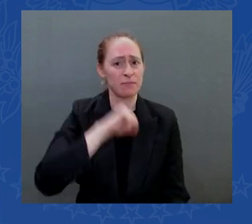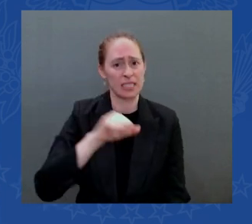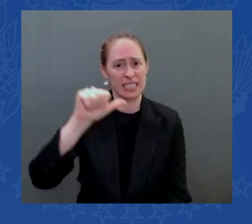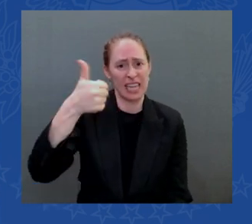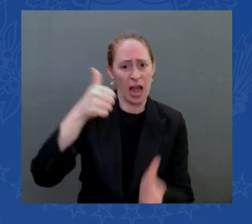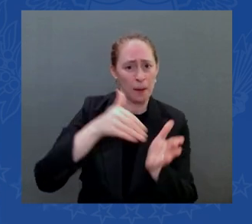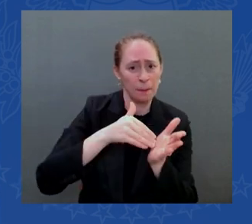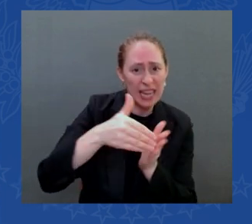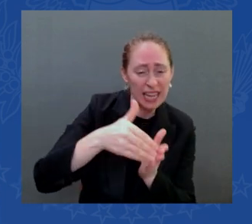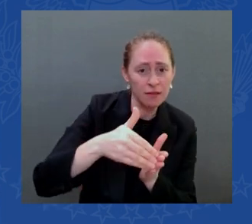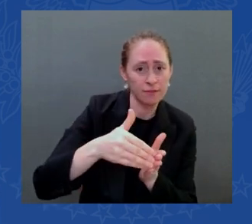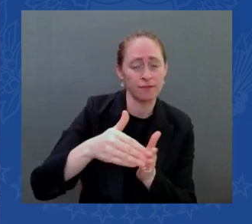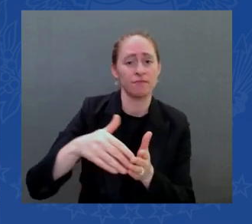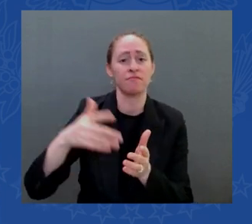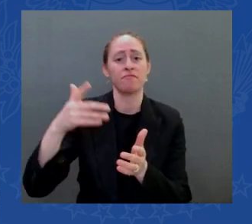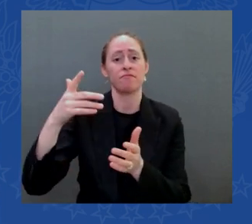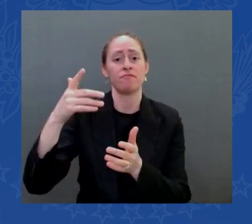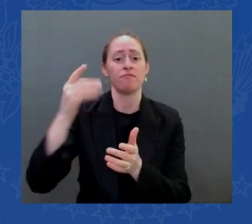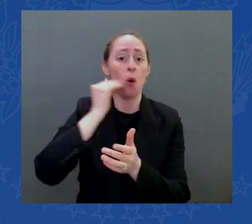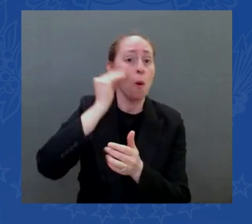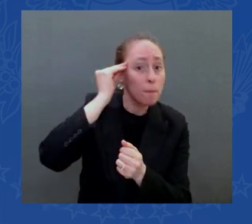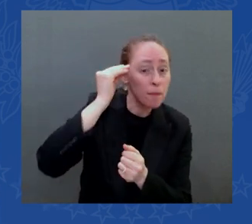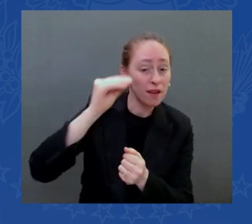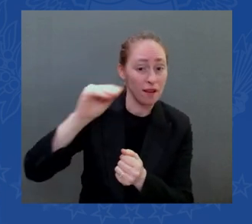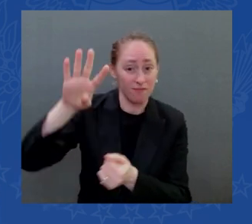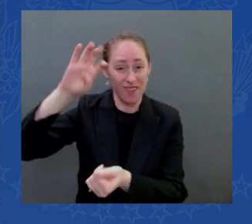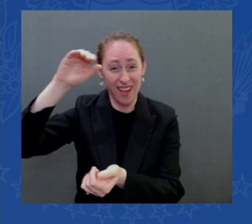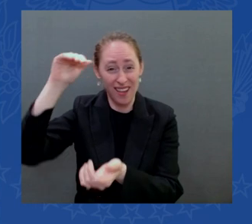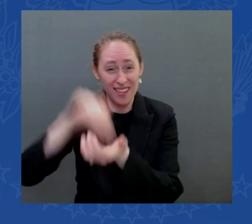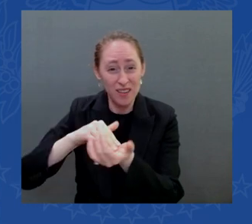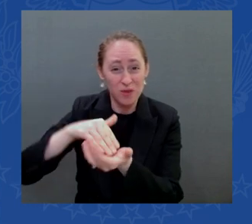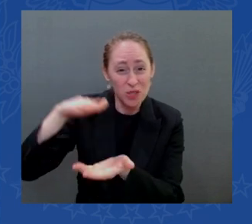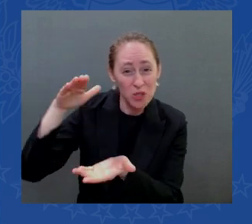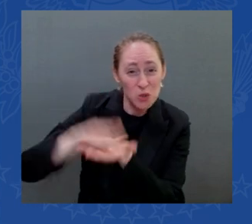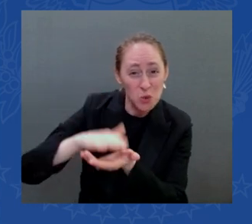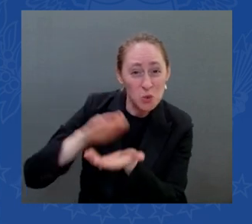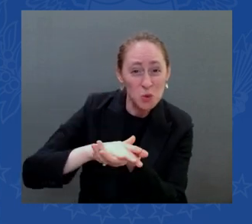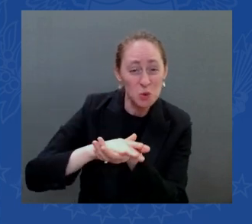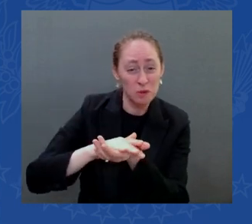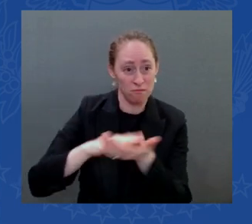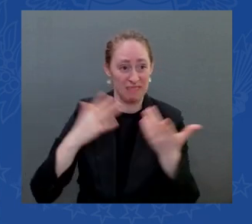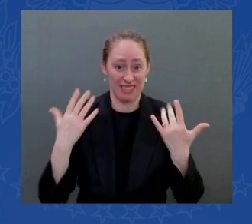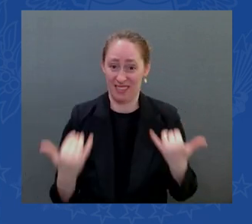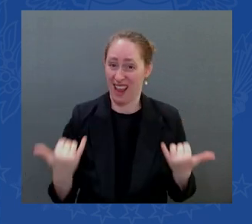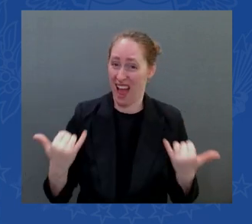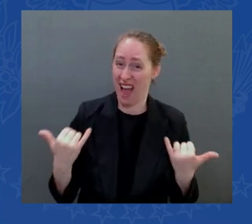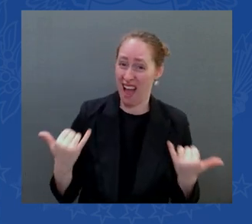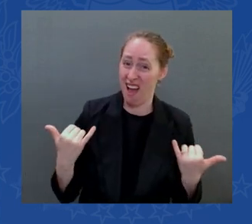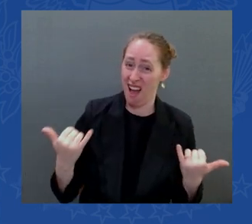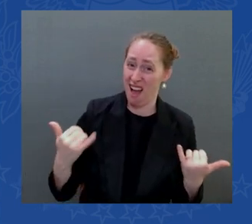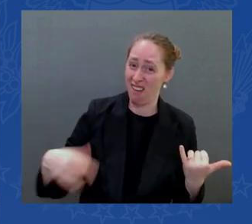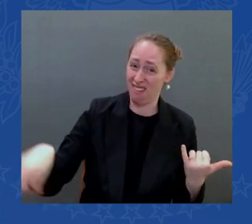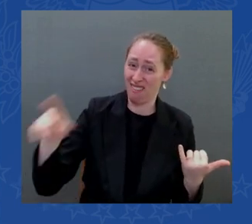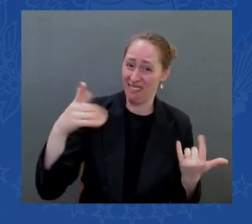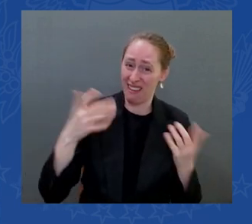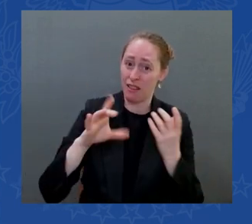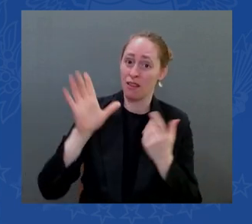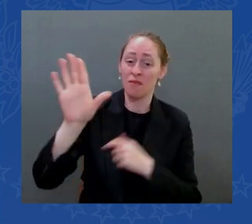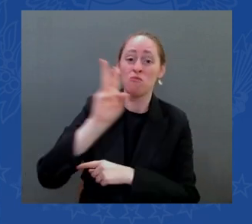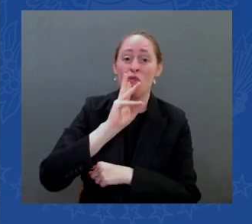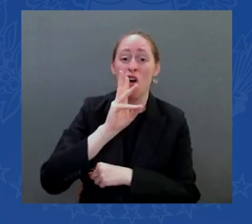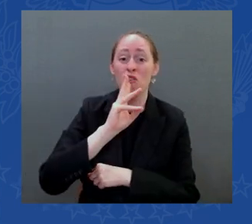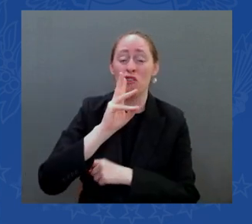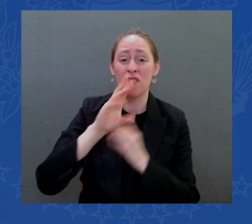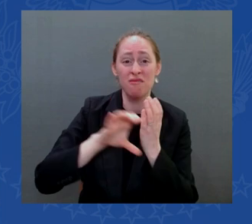and daycare centers that have lead water pipes bringing the water in many of that causes